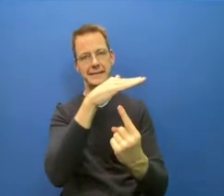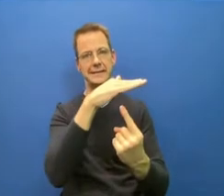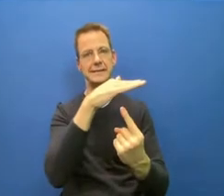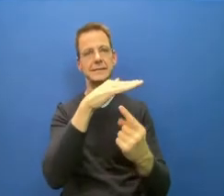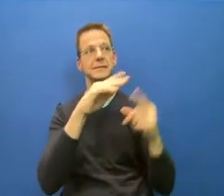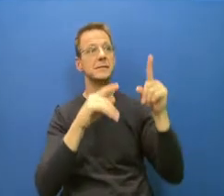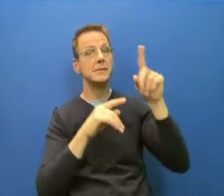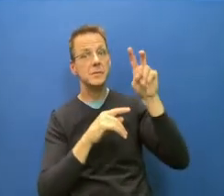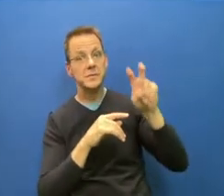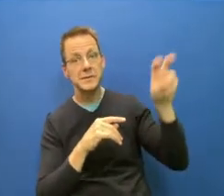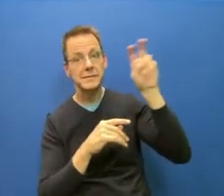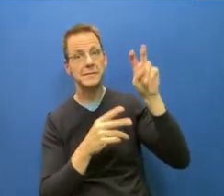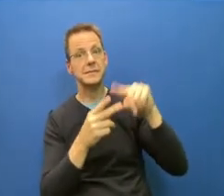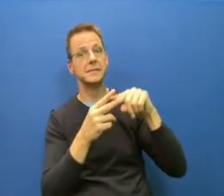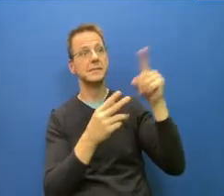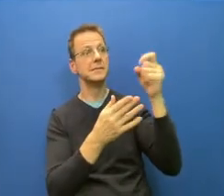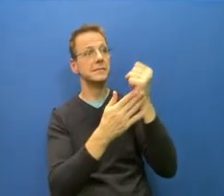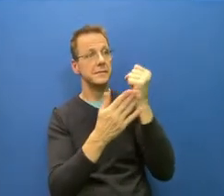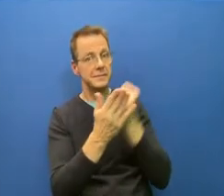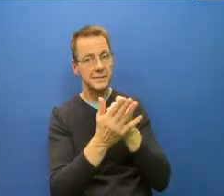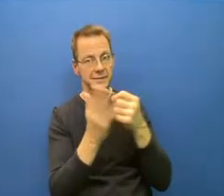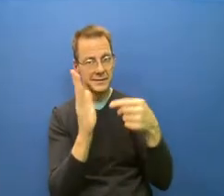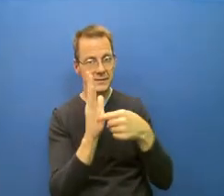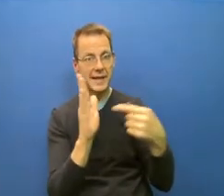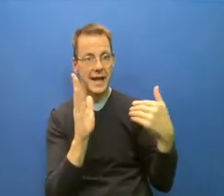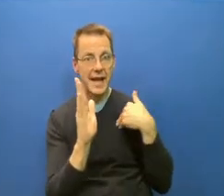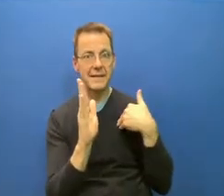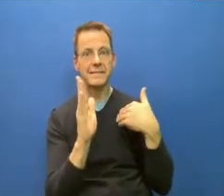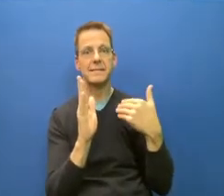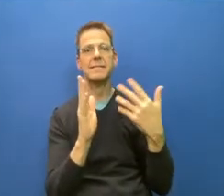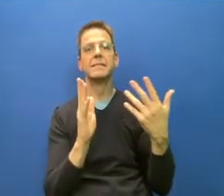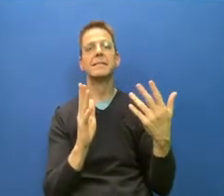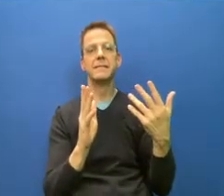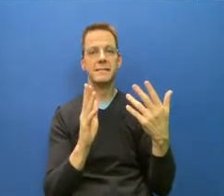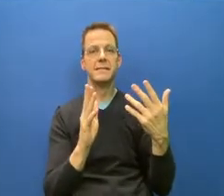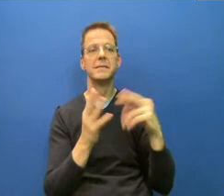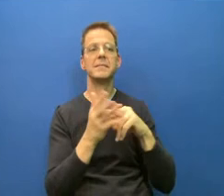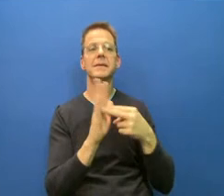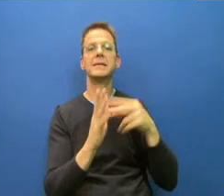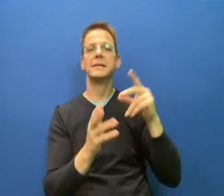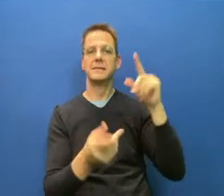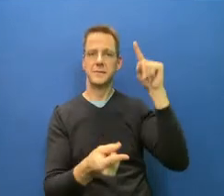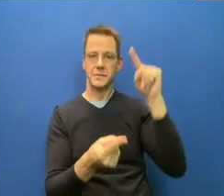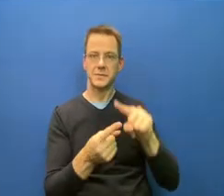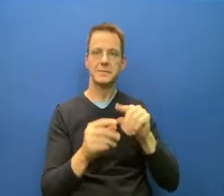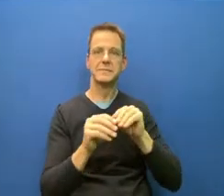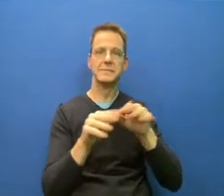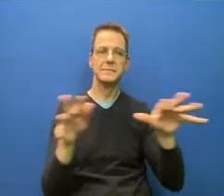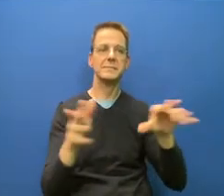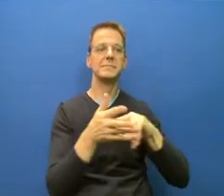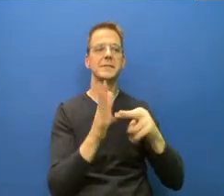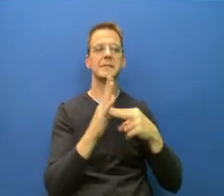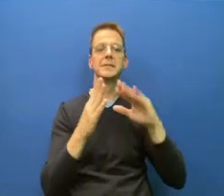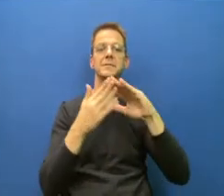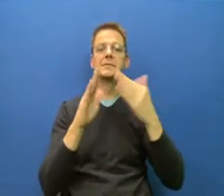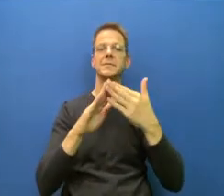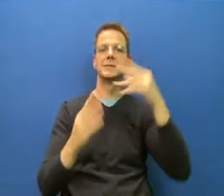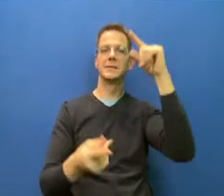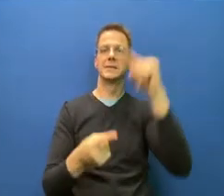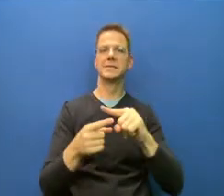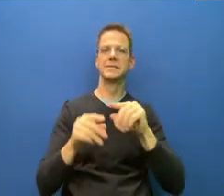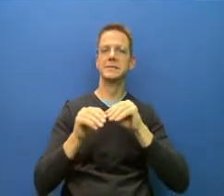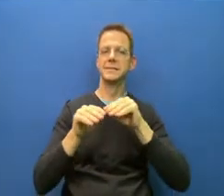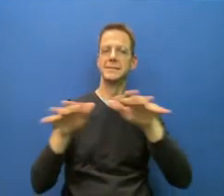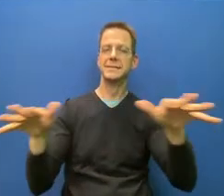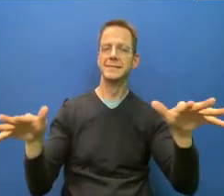transmission. The very effective one would be, of course, financially supported shutdown. But I don't know if our